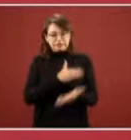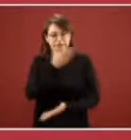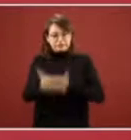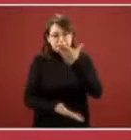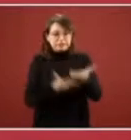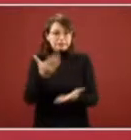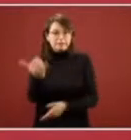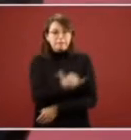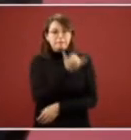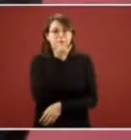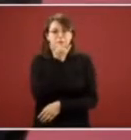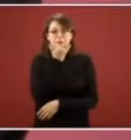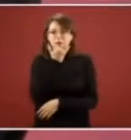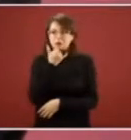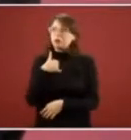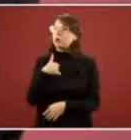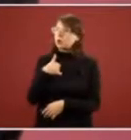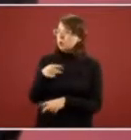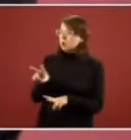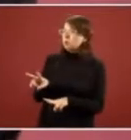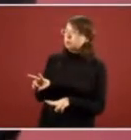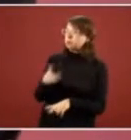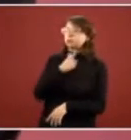al día siguiente on the following day